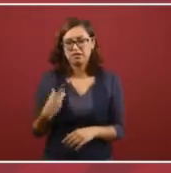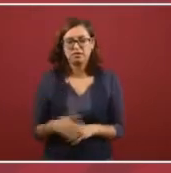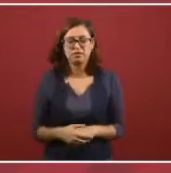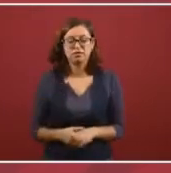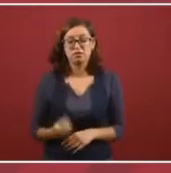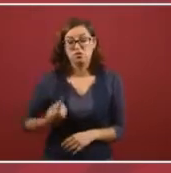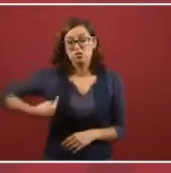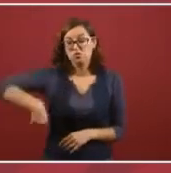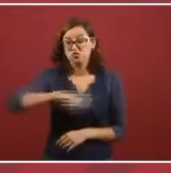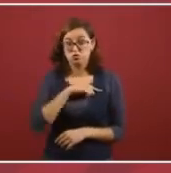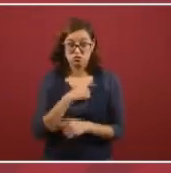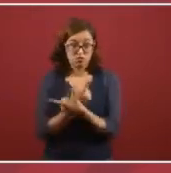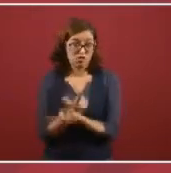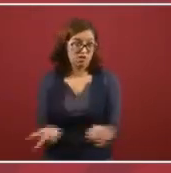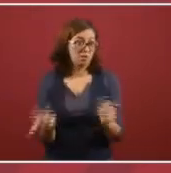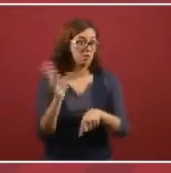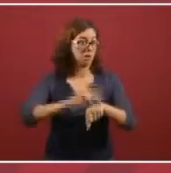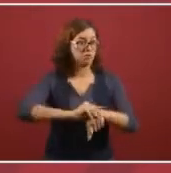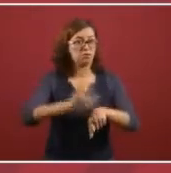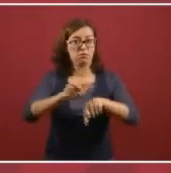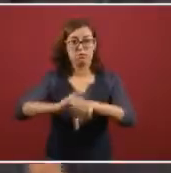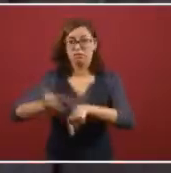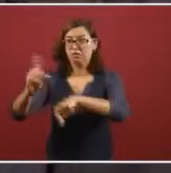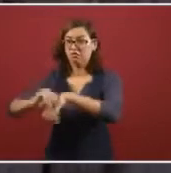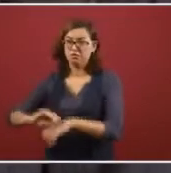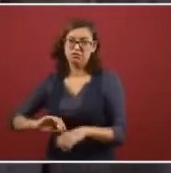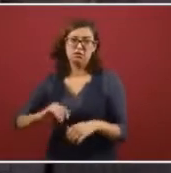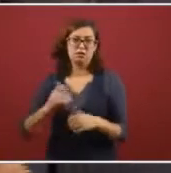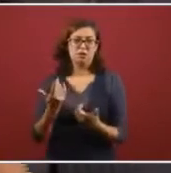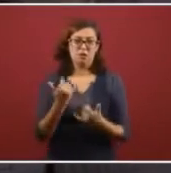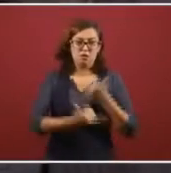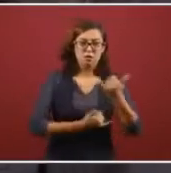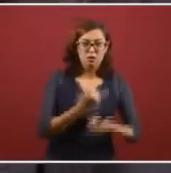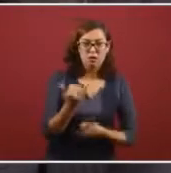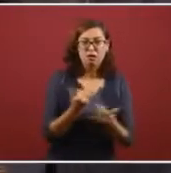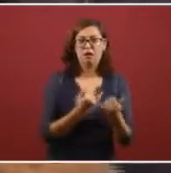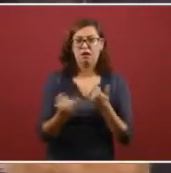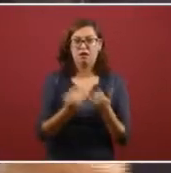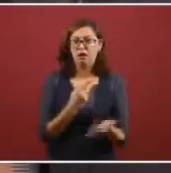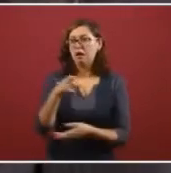we're not we're casino permits and bars.